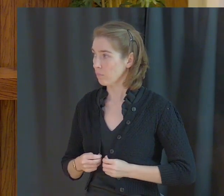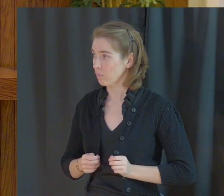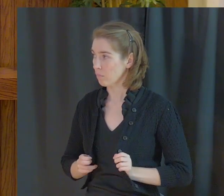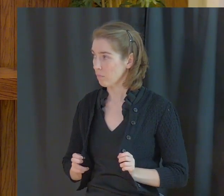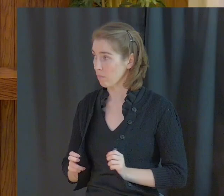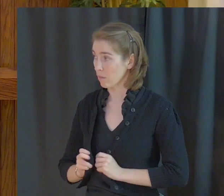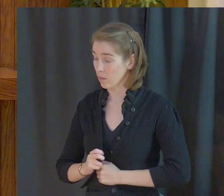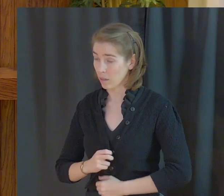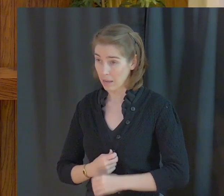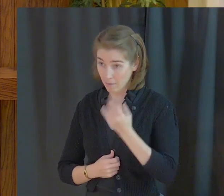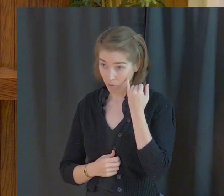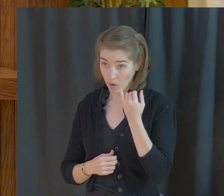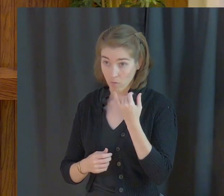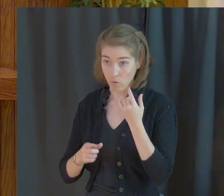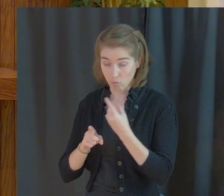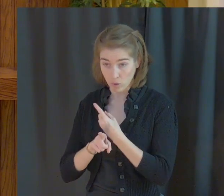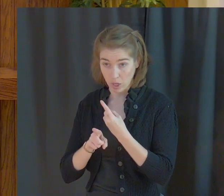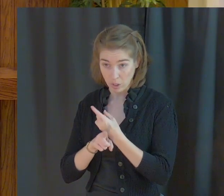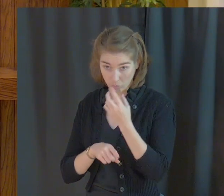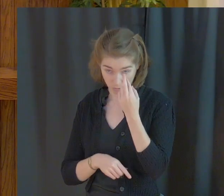If we're doing it for right reasons,